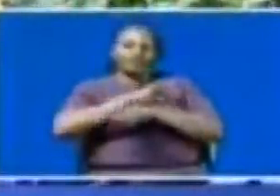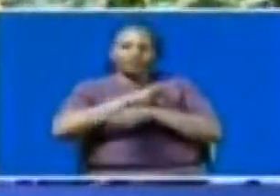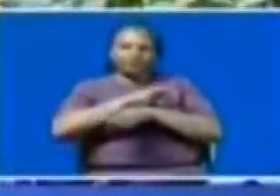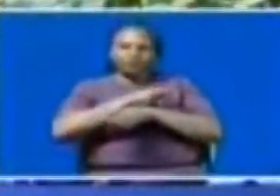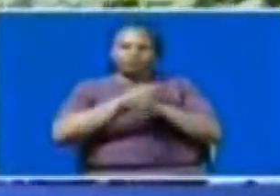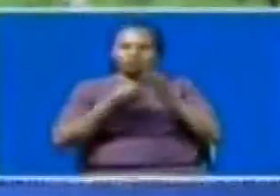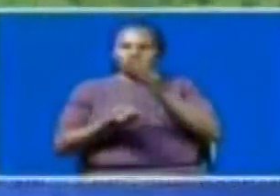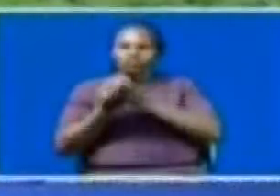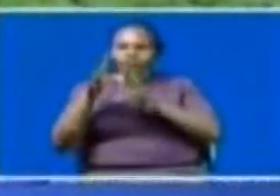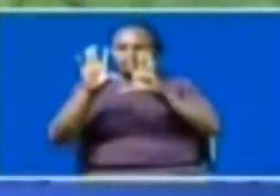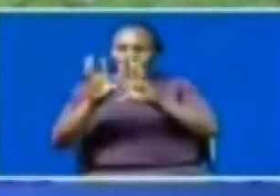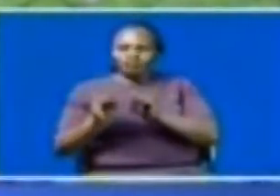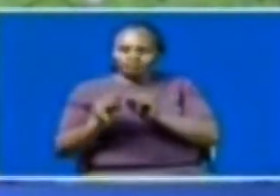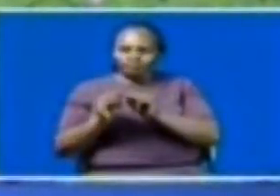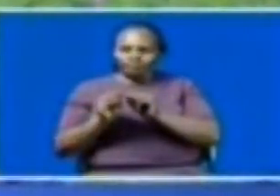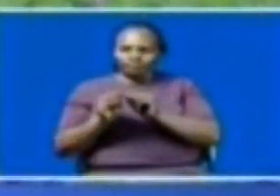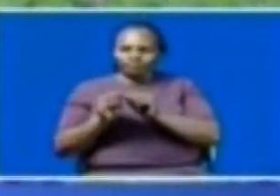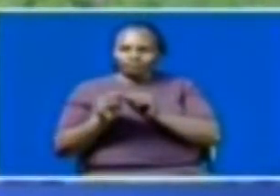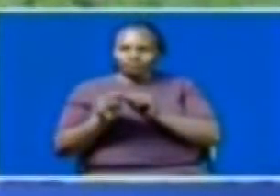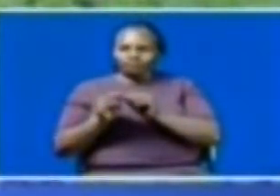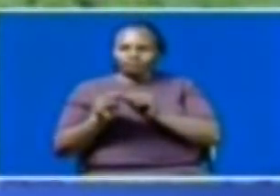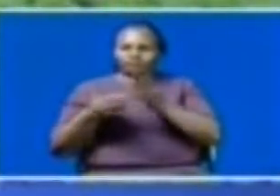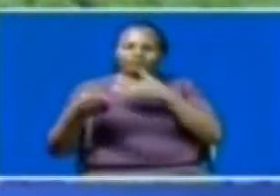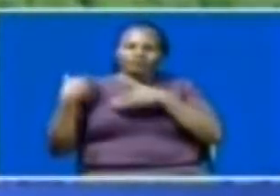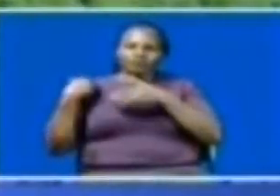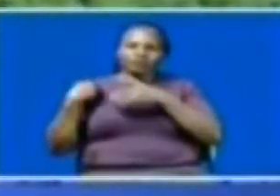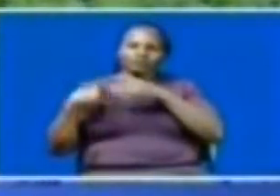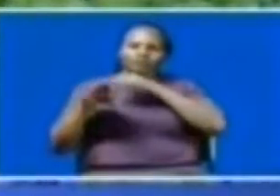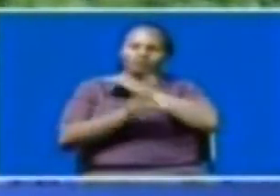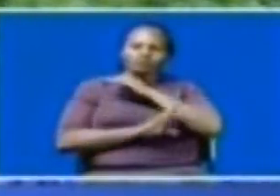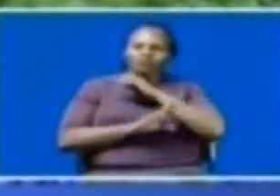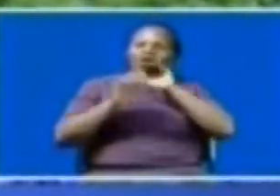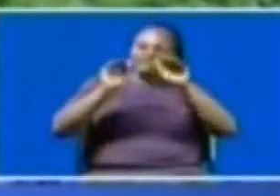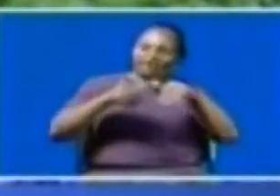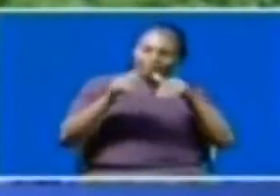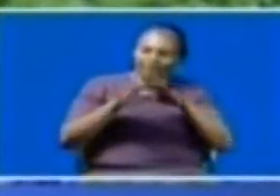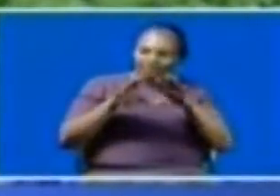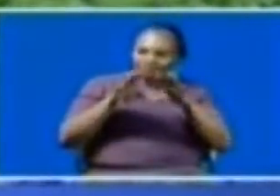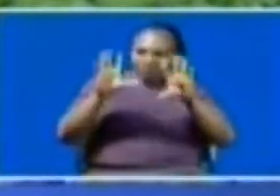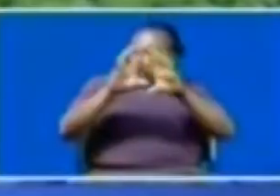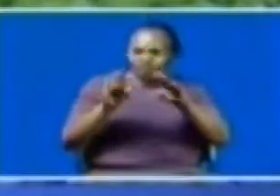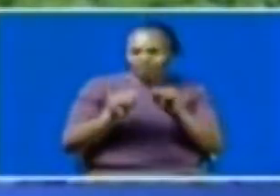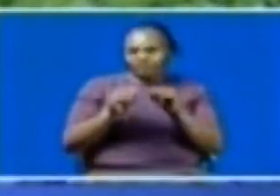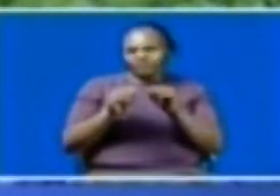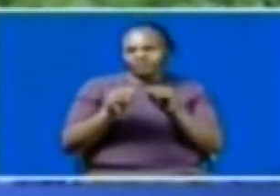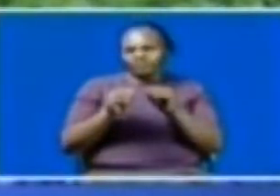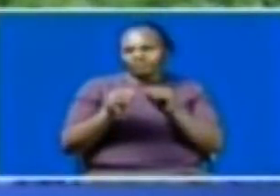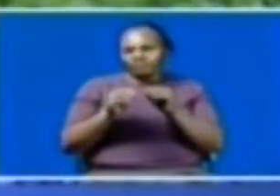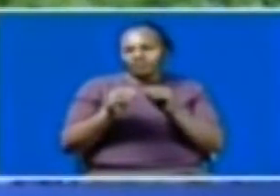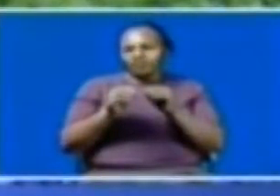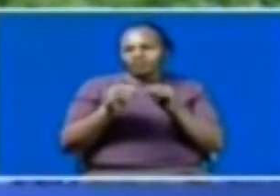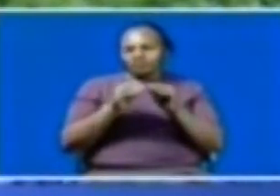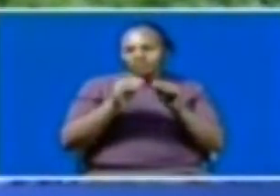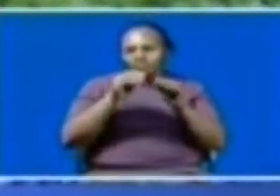of the PELIS system. Initially in this country, we had something which was called the Shamba system. And it was not structured